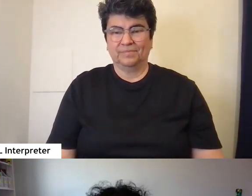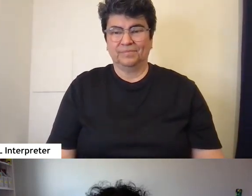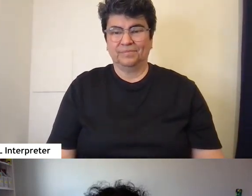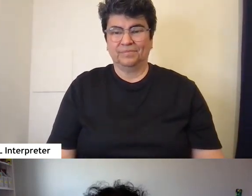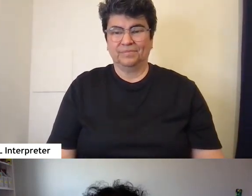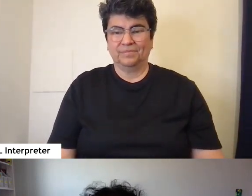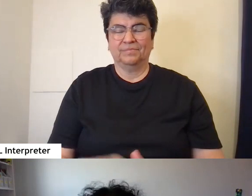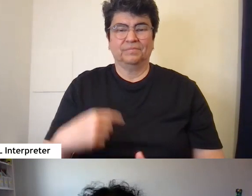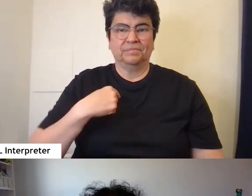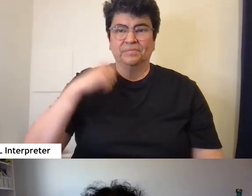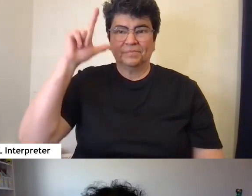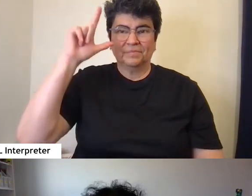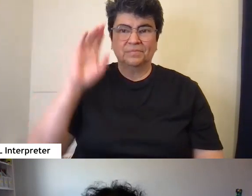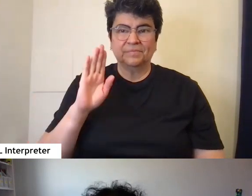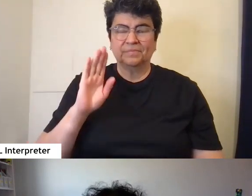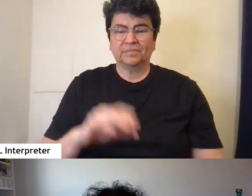This is Lydia.